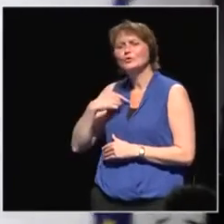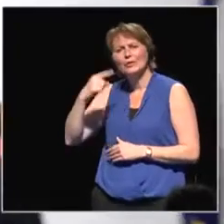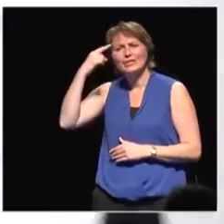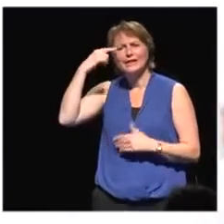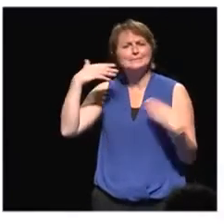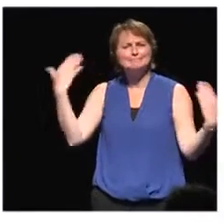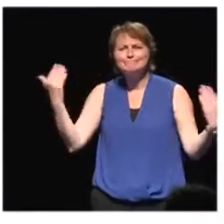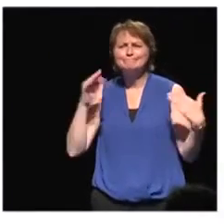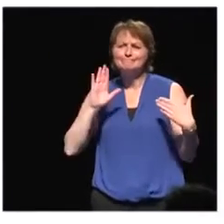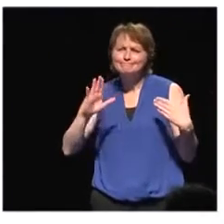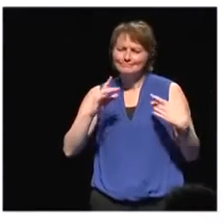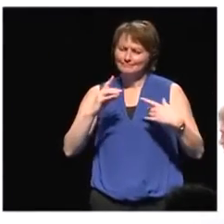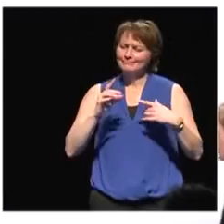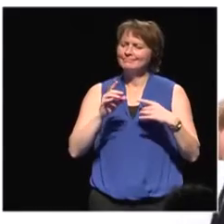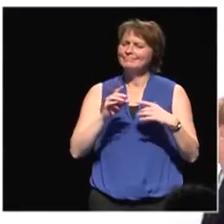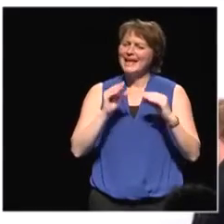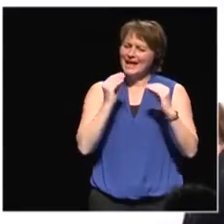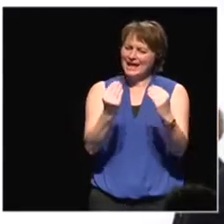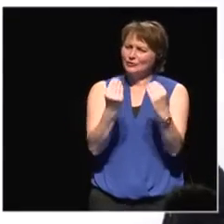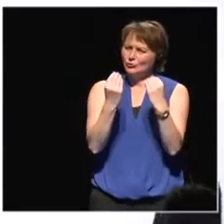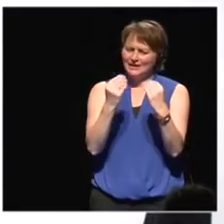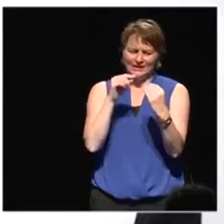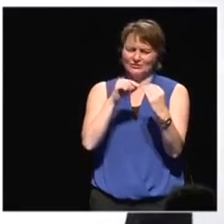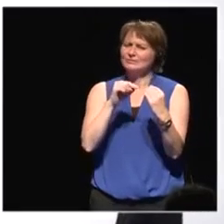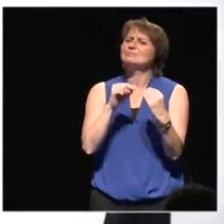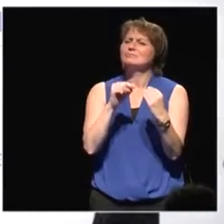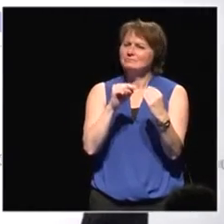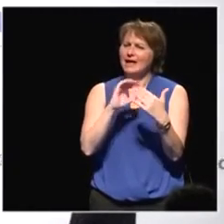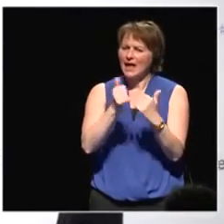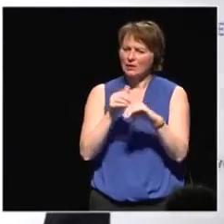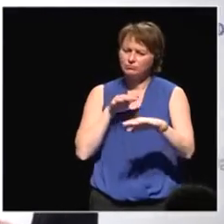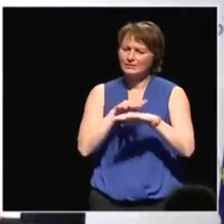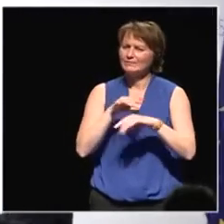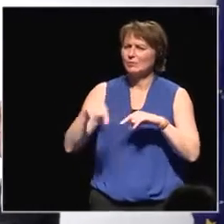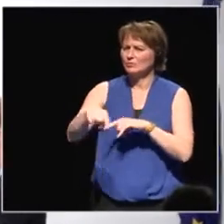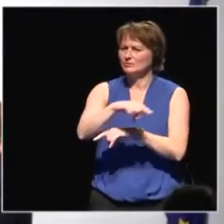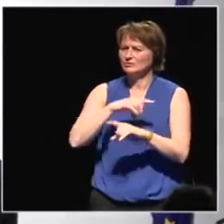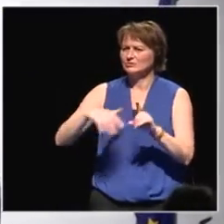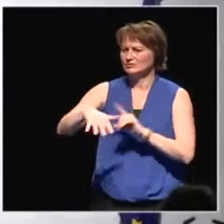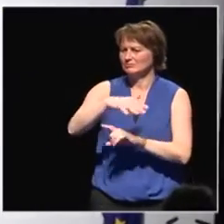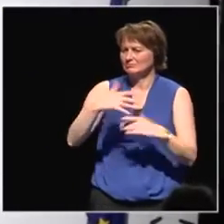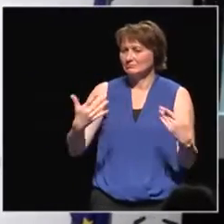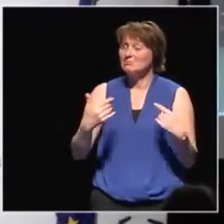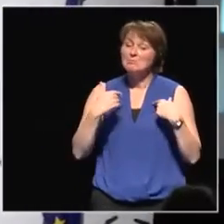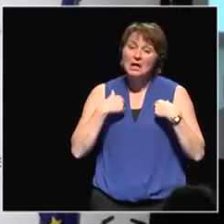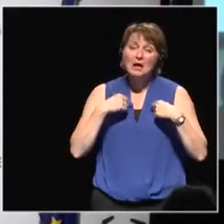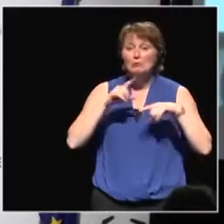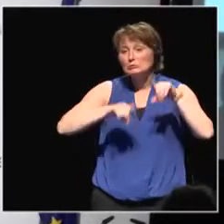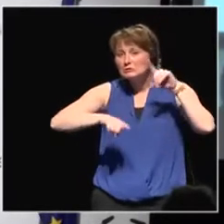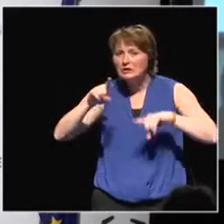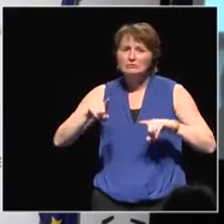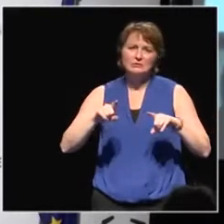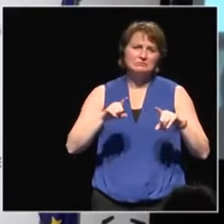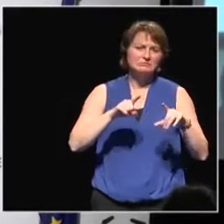in particular, what role can education play in this context? Because, I mean, there are several types of global